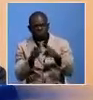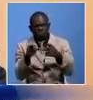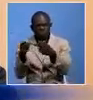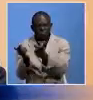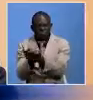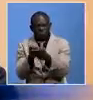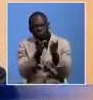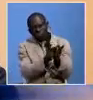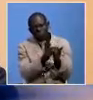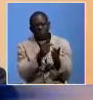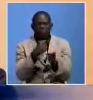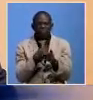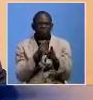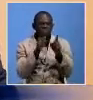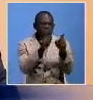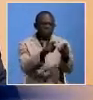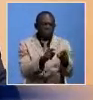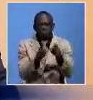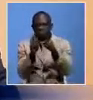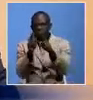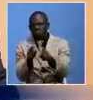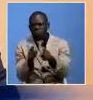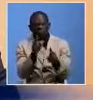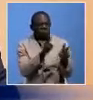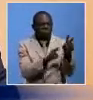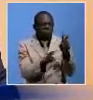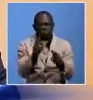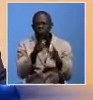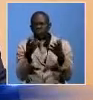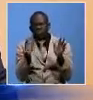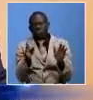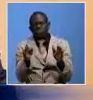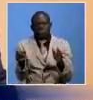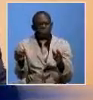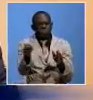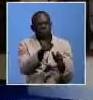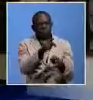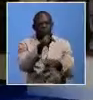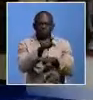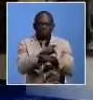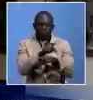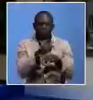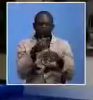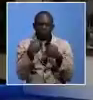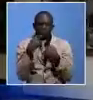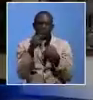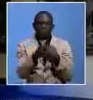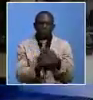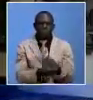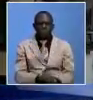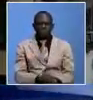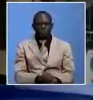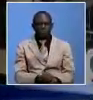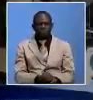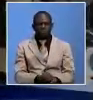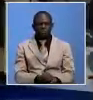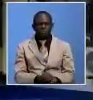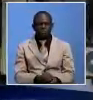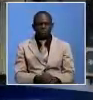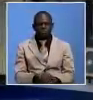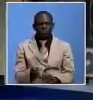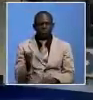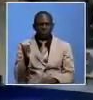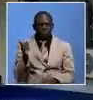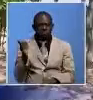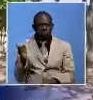the project is taking place and it's a marvel. The two ministers then proceeded to